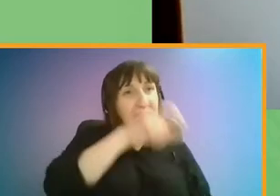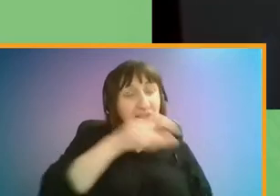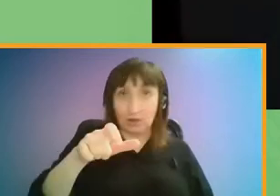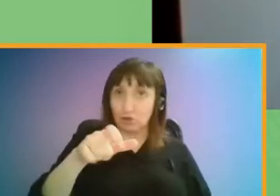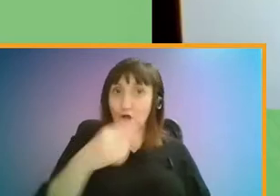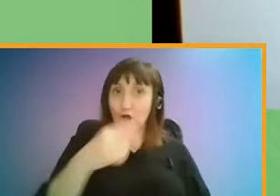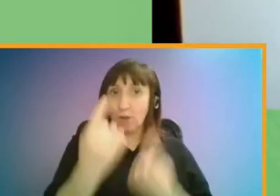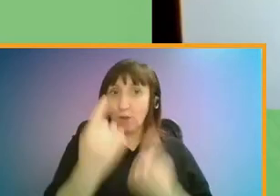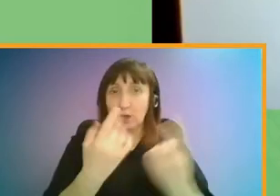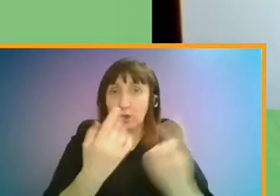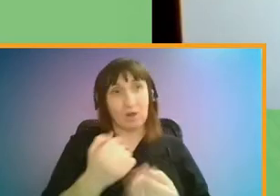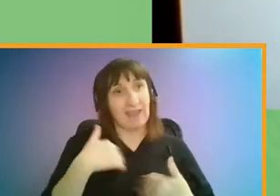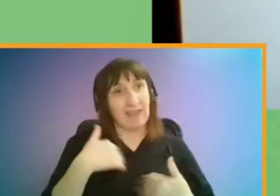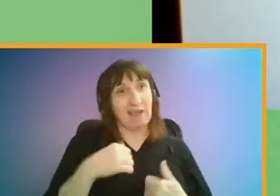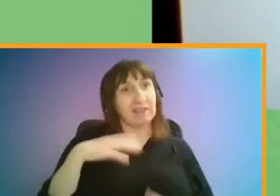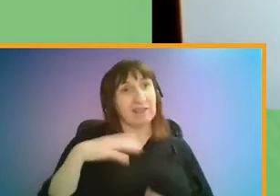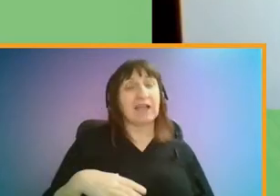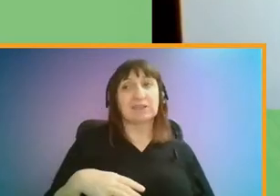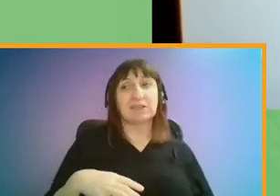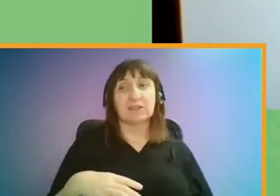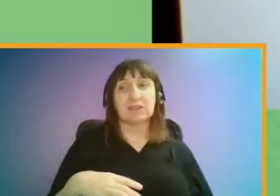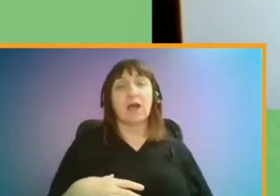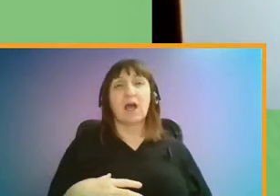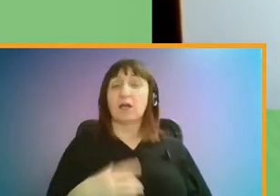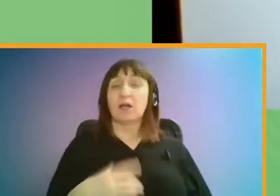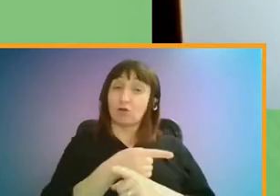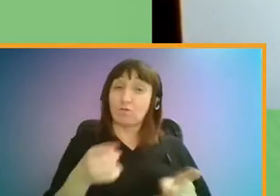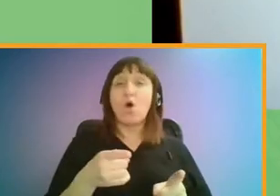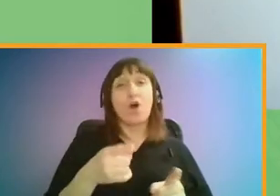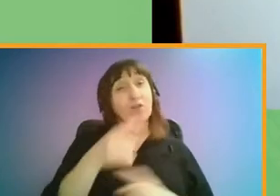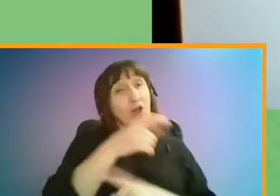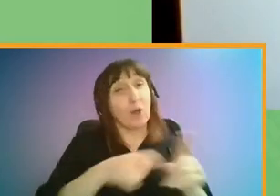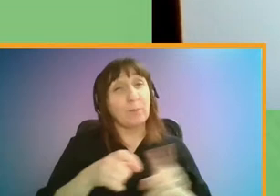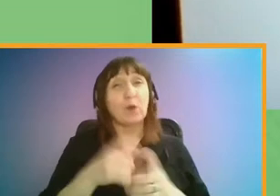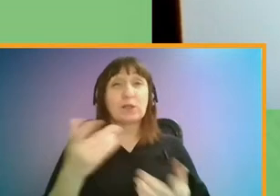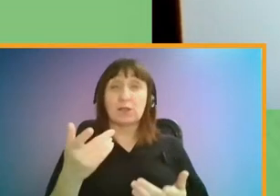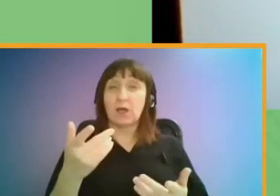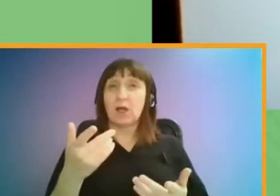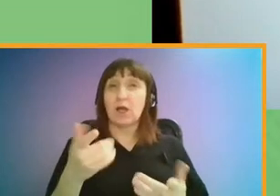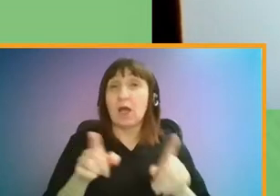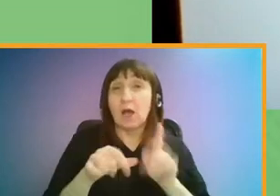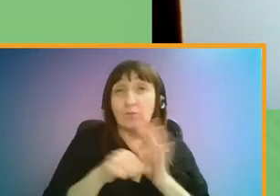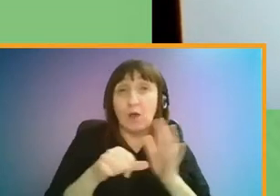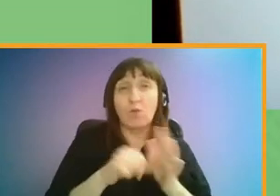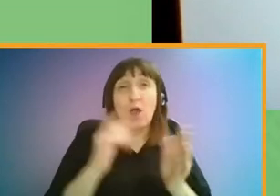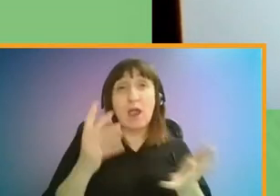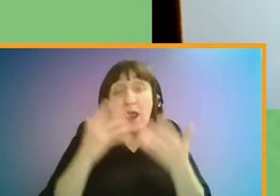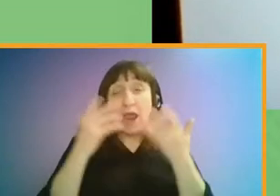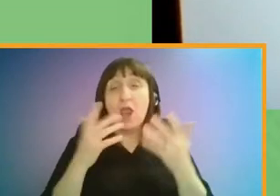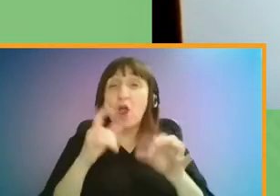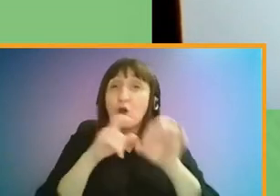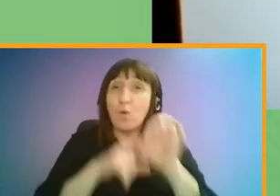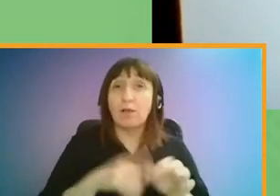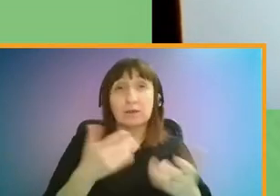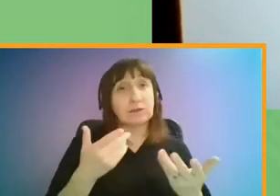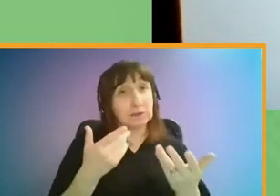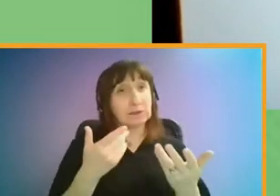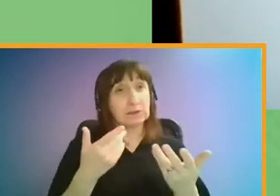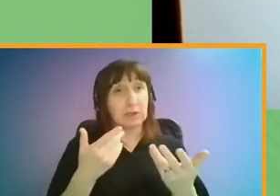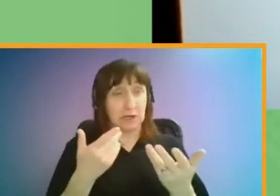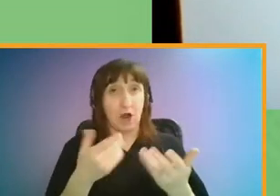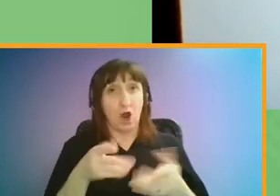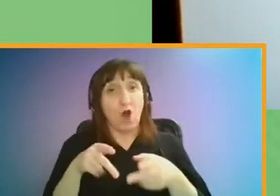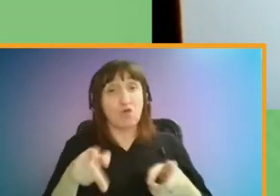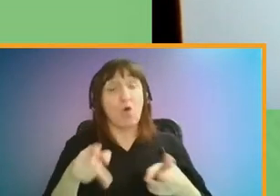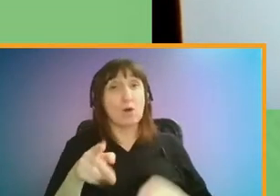needs. It is well documented that issues like air pollution and road danger affect disproportionately